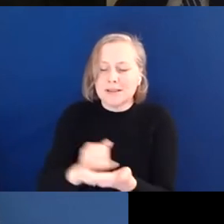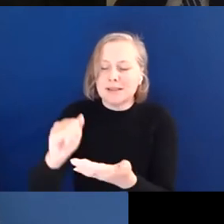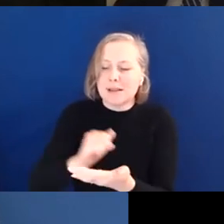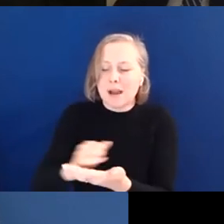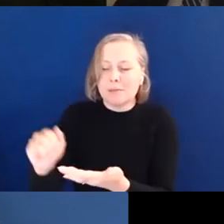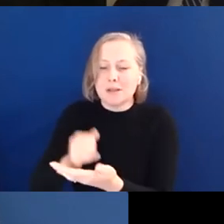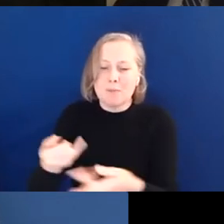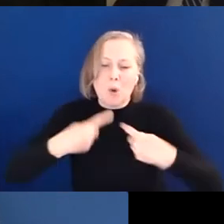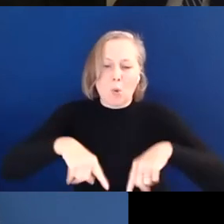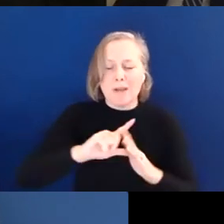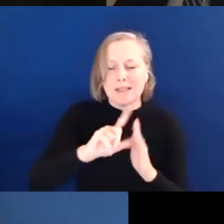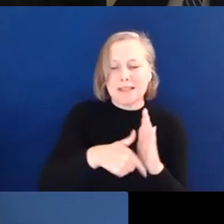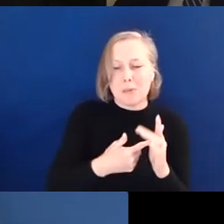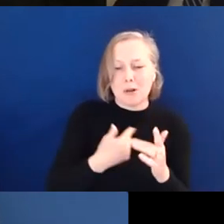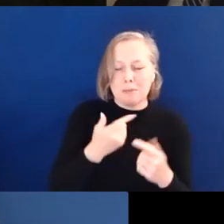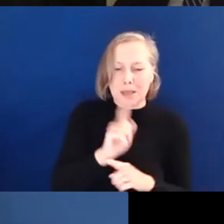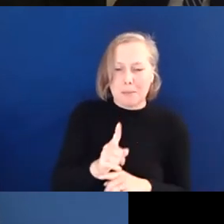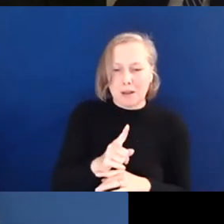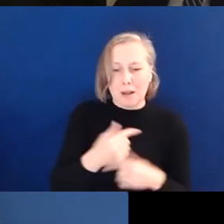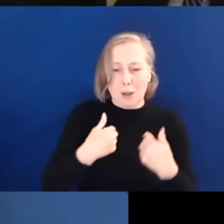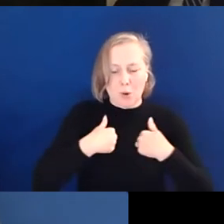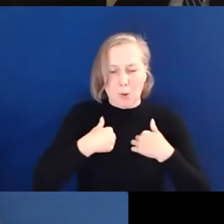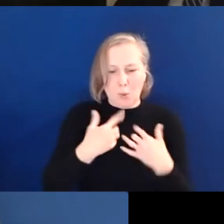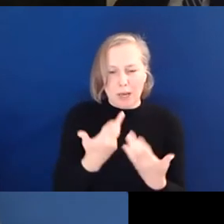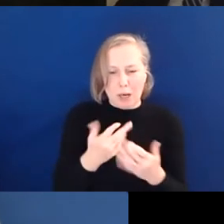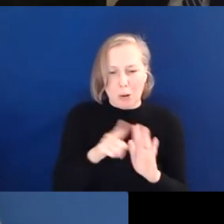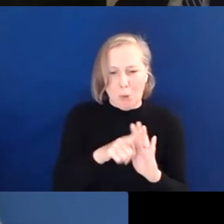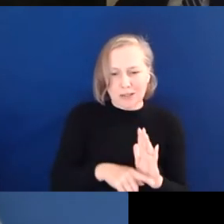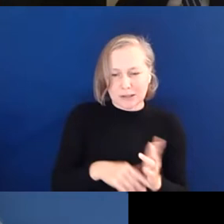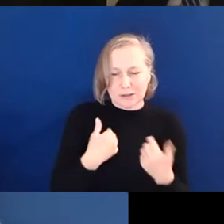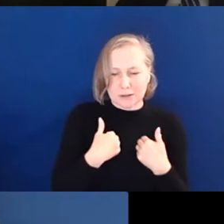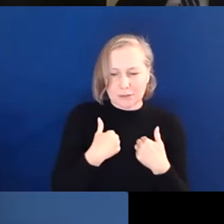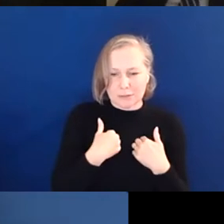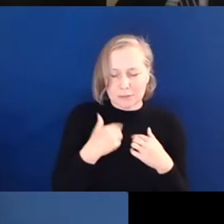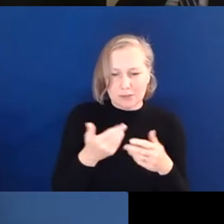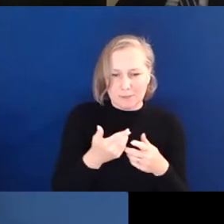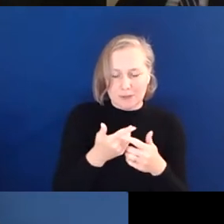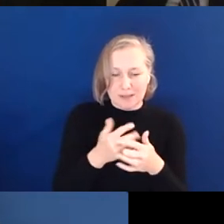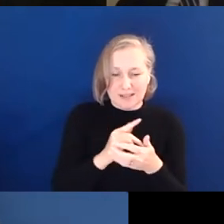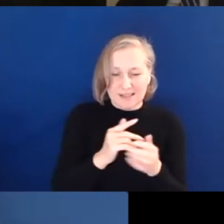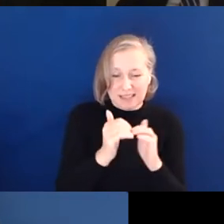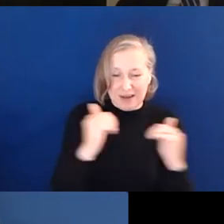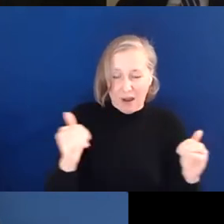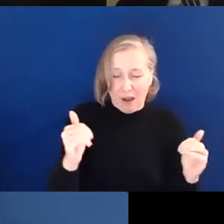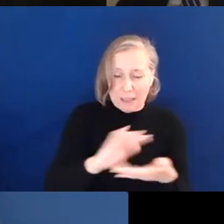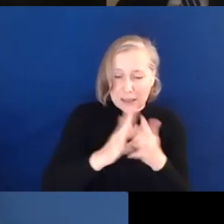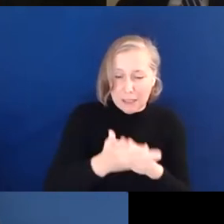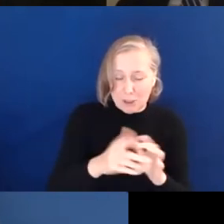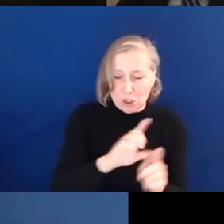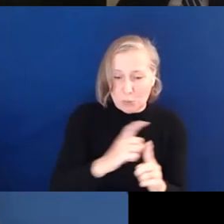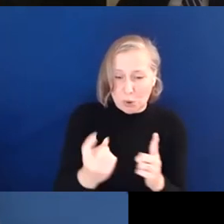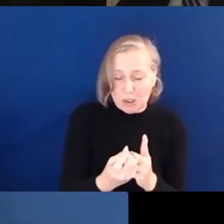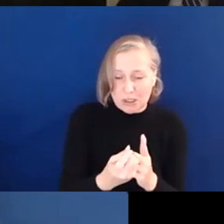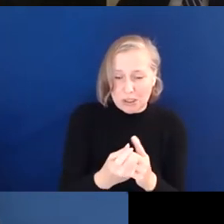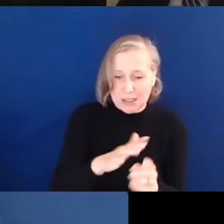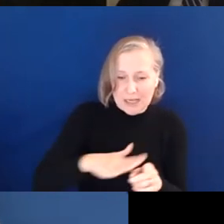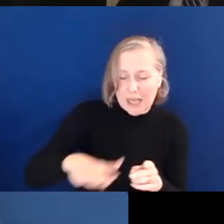disabled people bear the brunt of public policy and politics that increasingly divide and damage both individuals and communities, nations